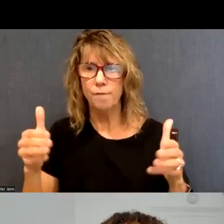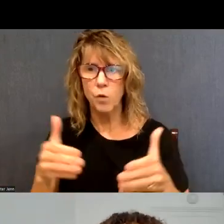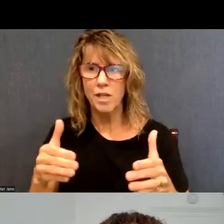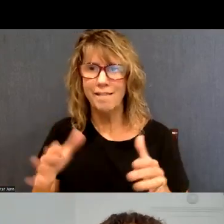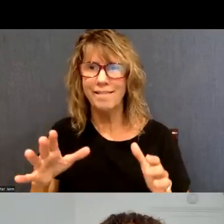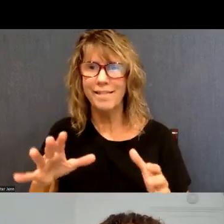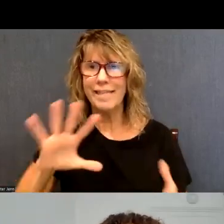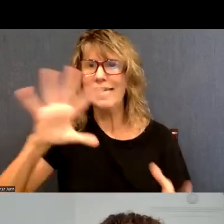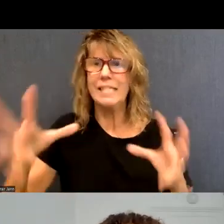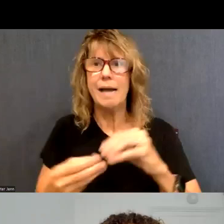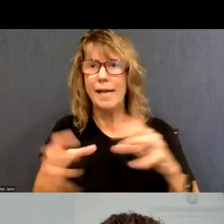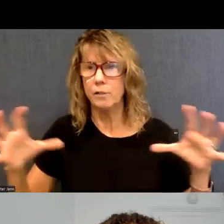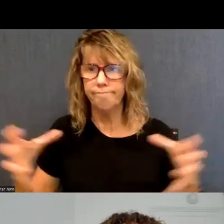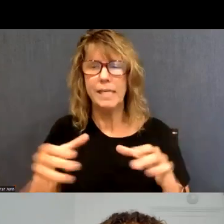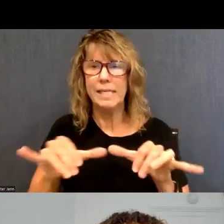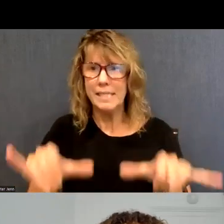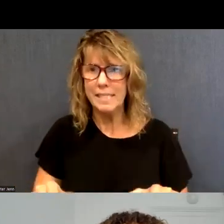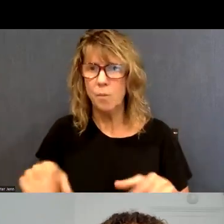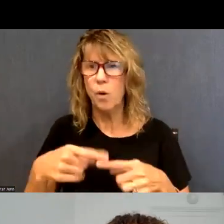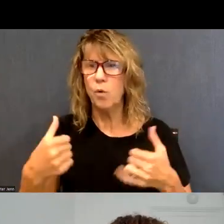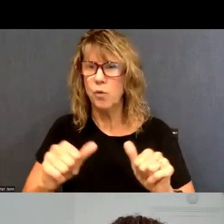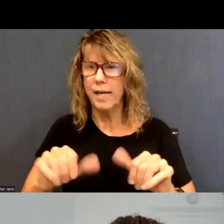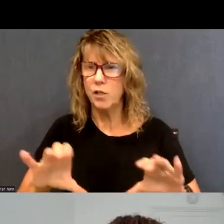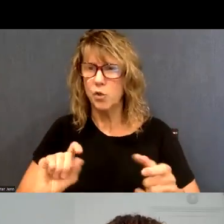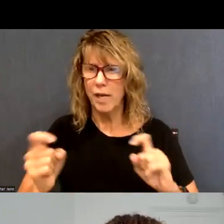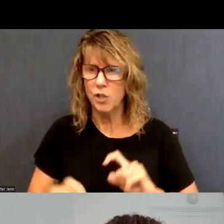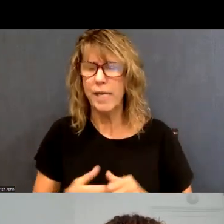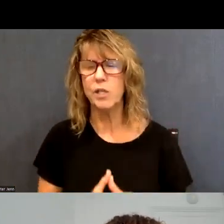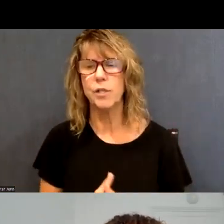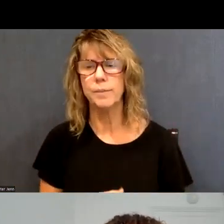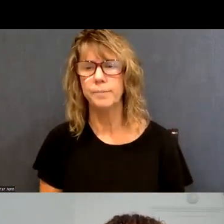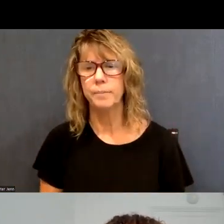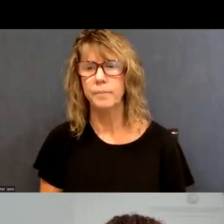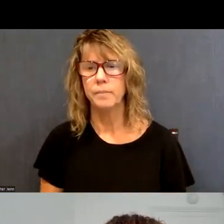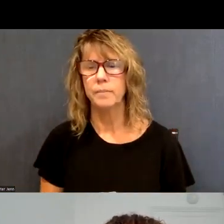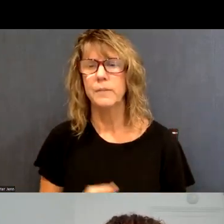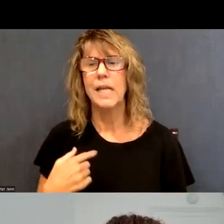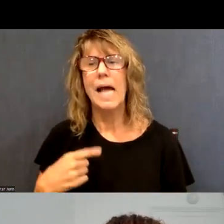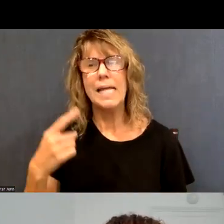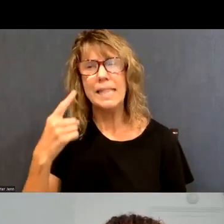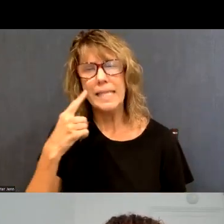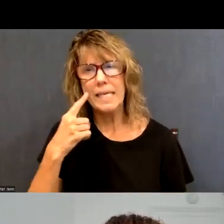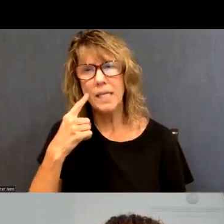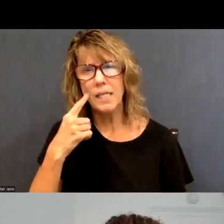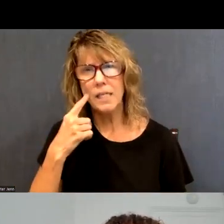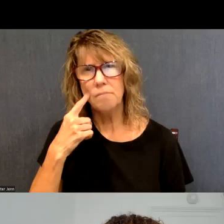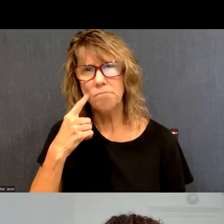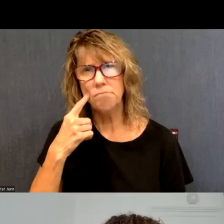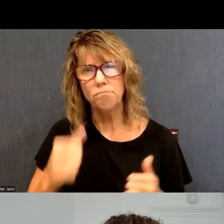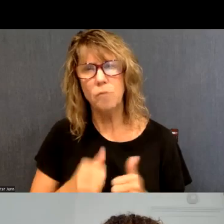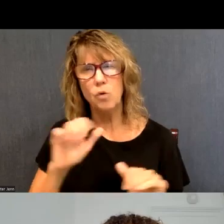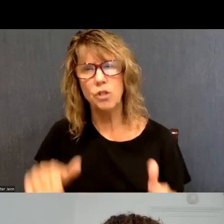system when, when we're making changes. Um, I, I think one that was the most challenging was